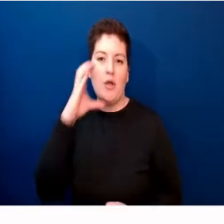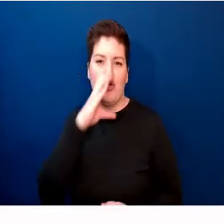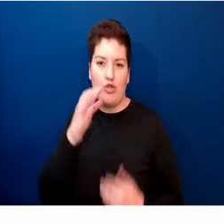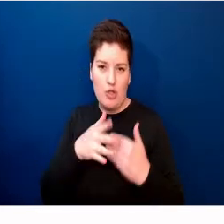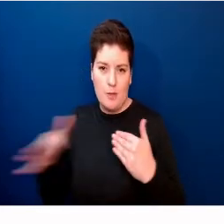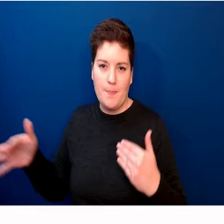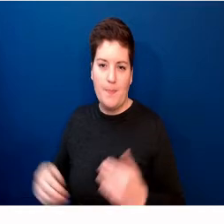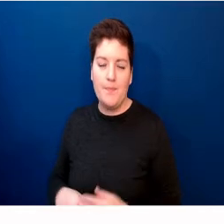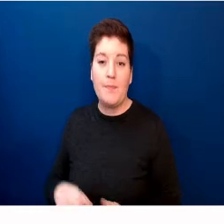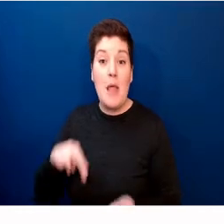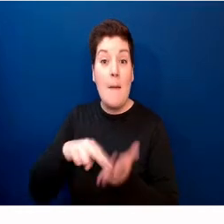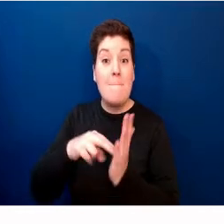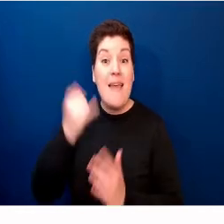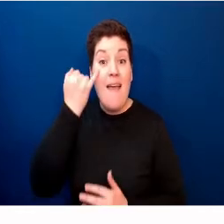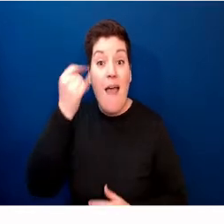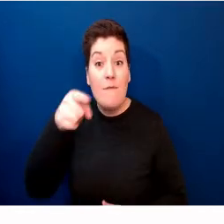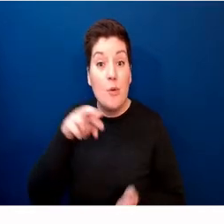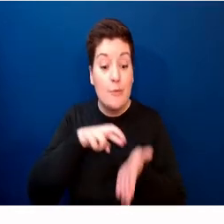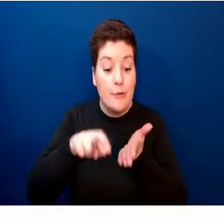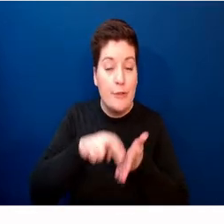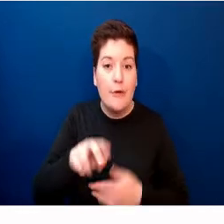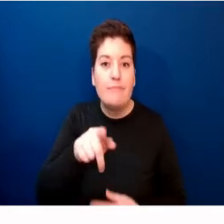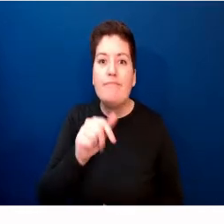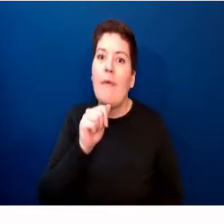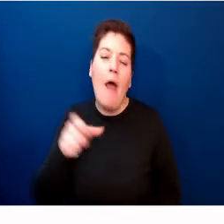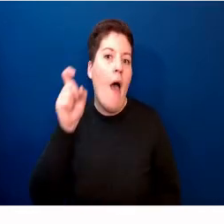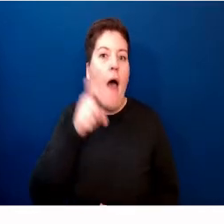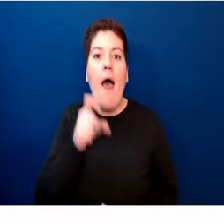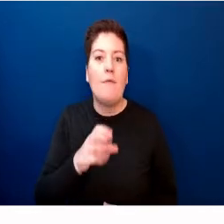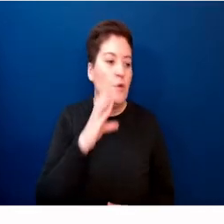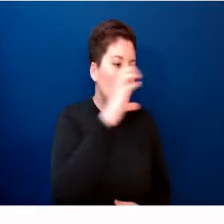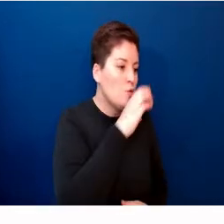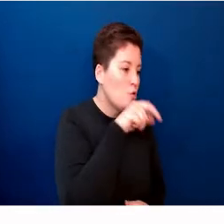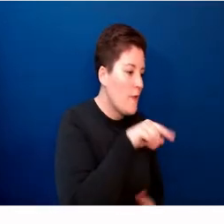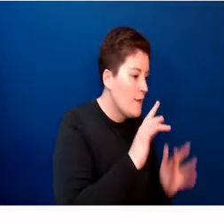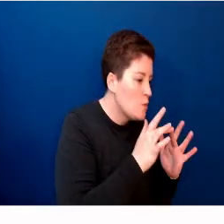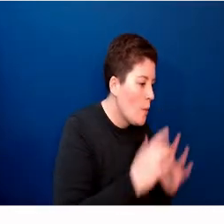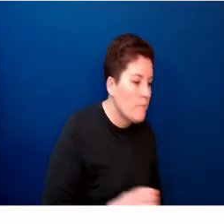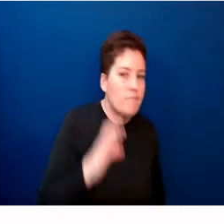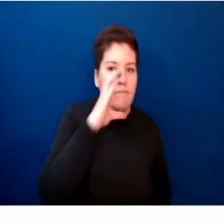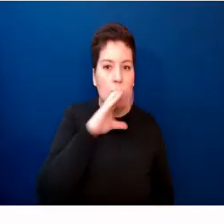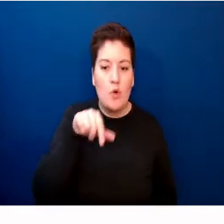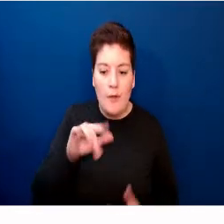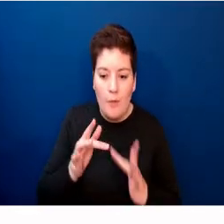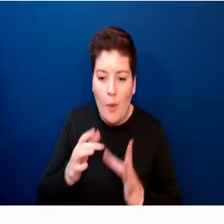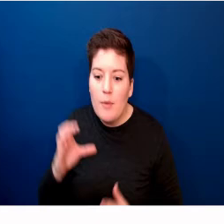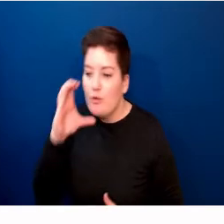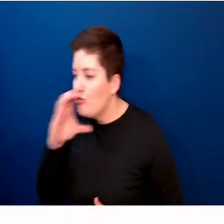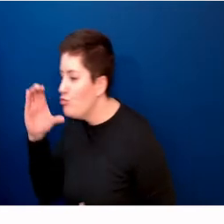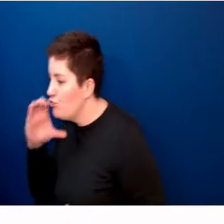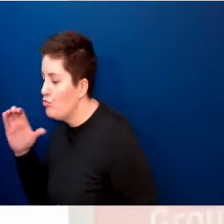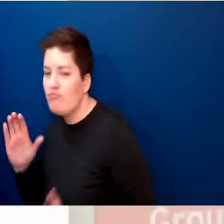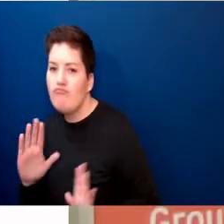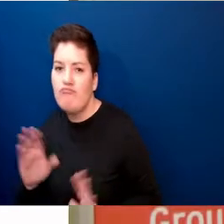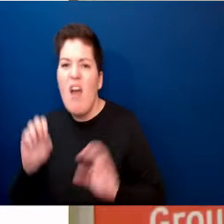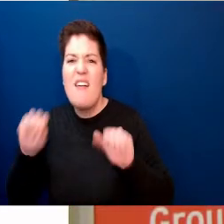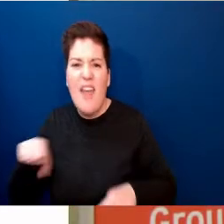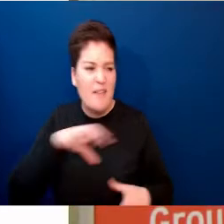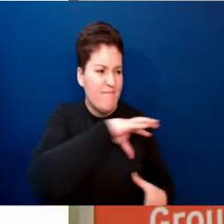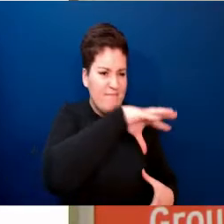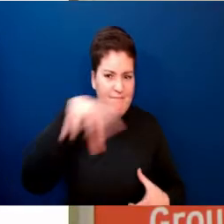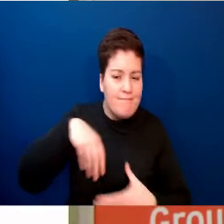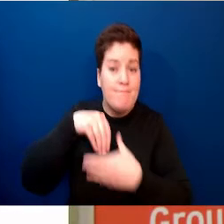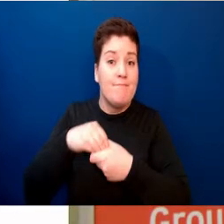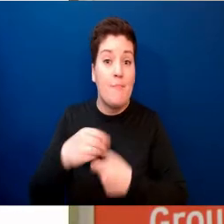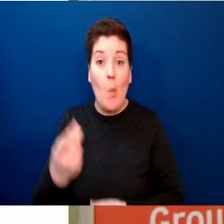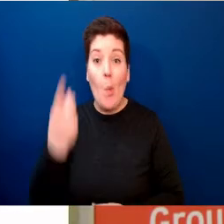allows for the simultaneous search of multiple searchable resources. In other words, OneSearch lets you search for almost everything